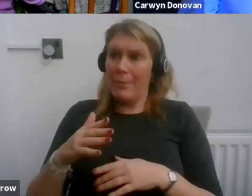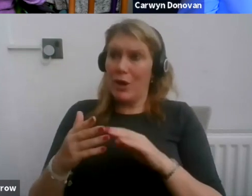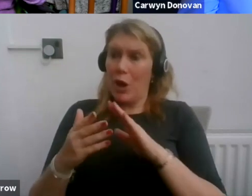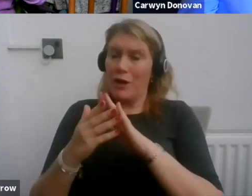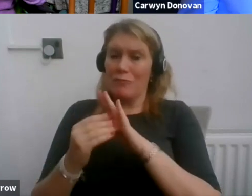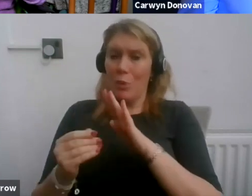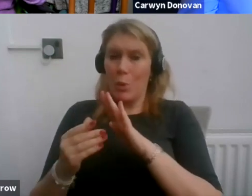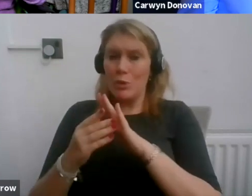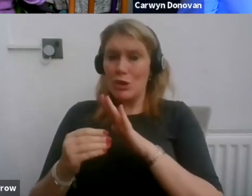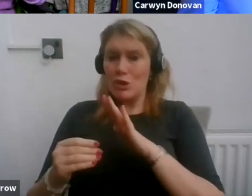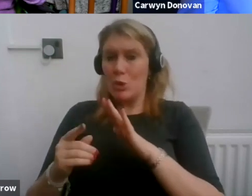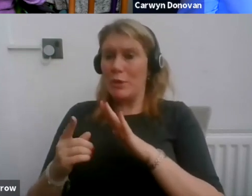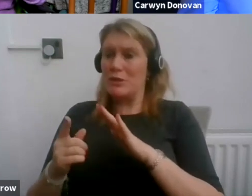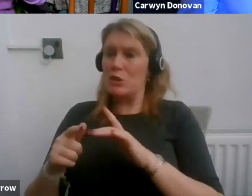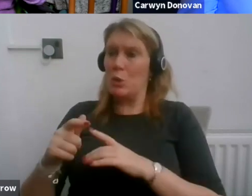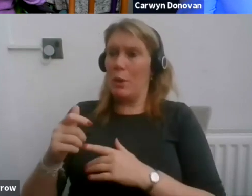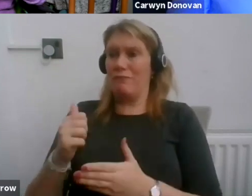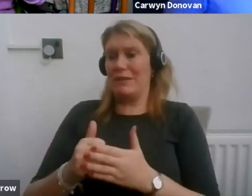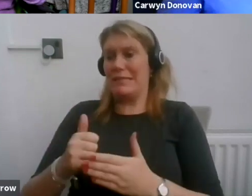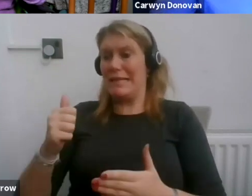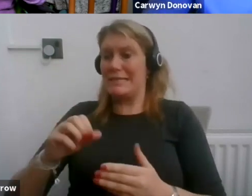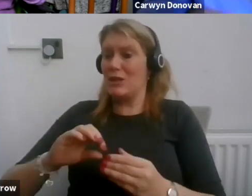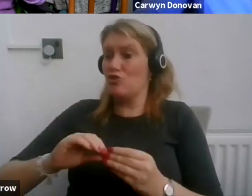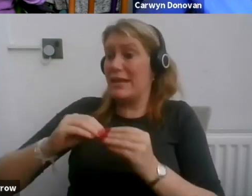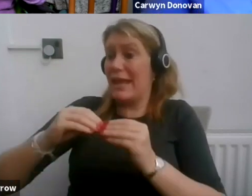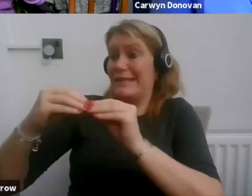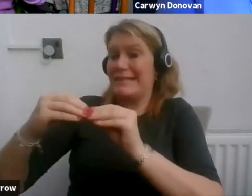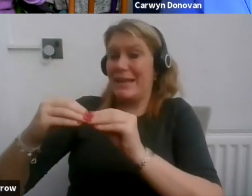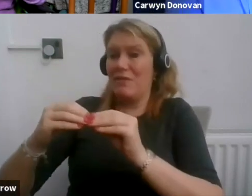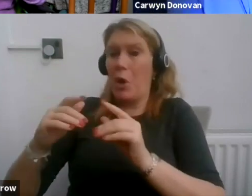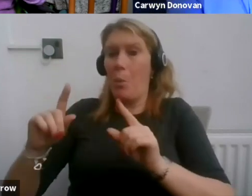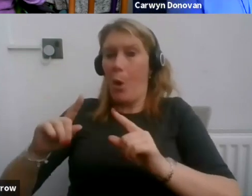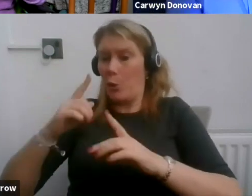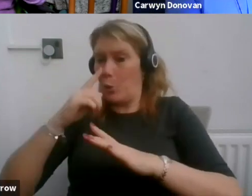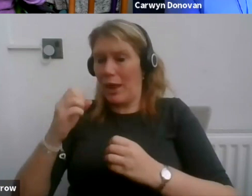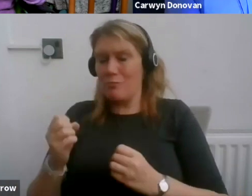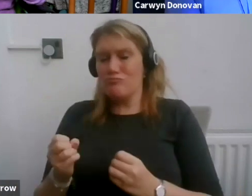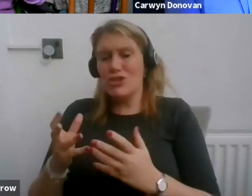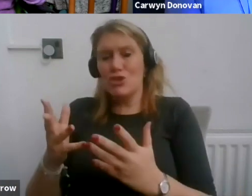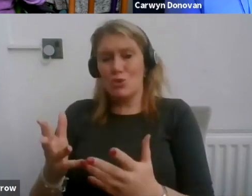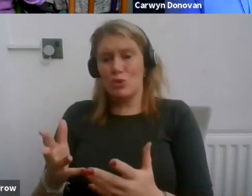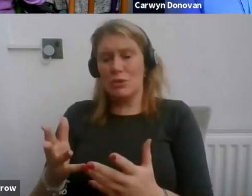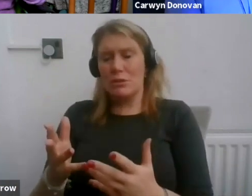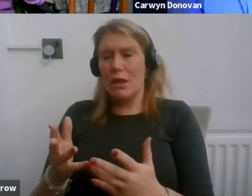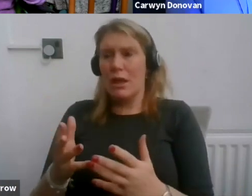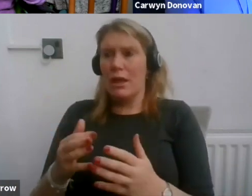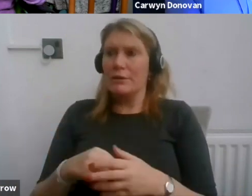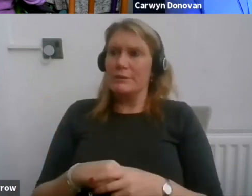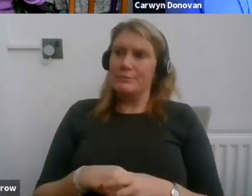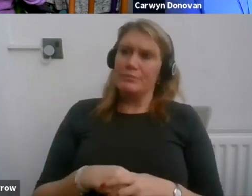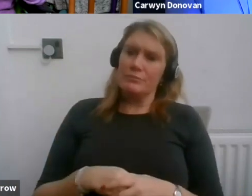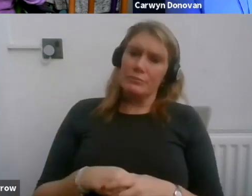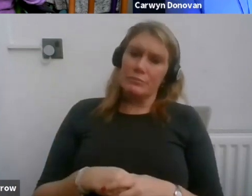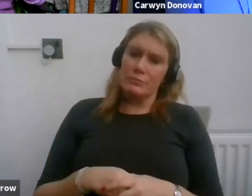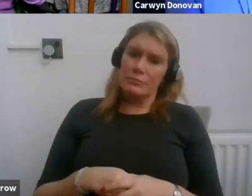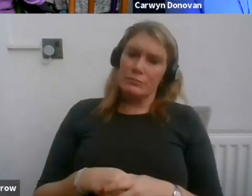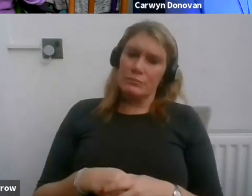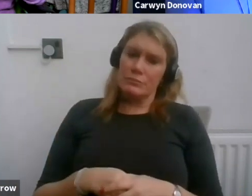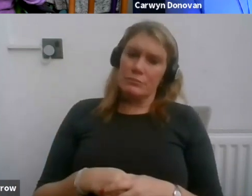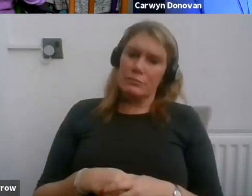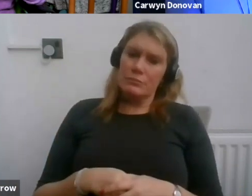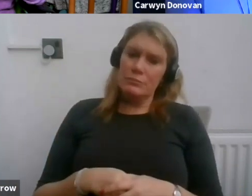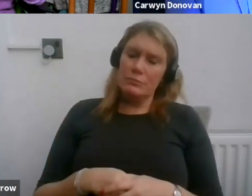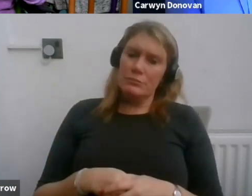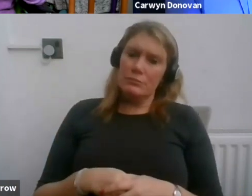fantastic creative in terms of what you were able to produce. But I do regret that it